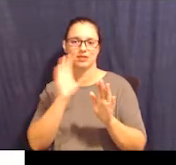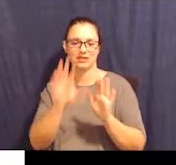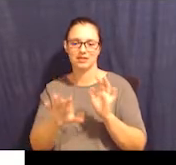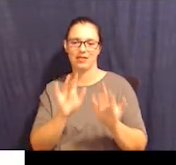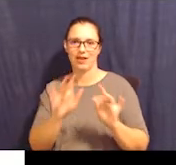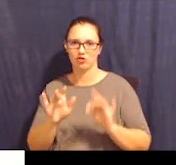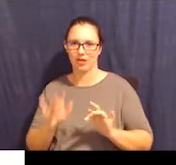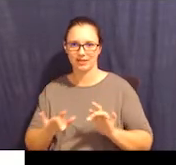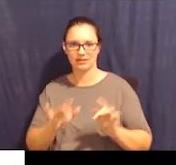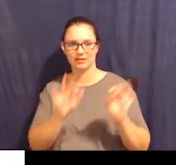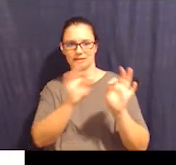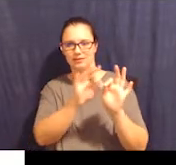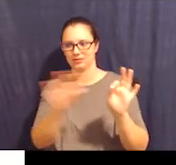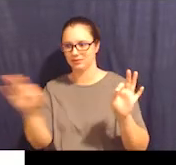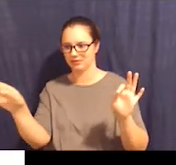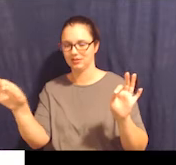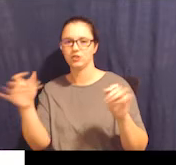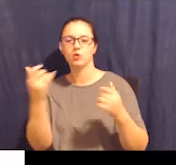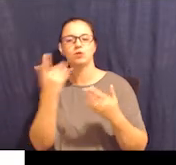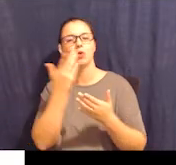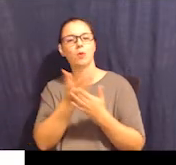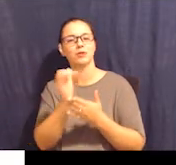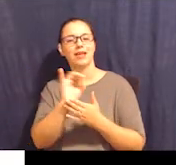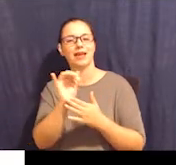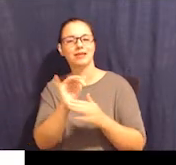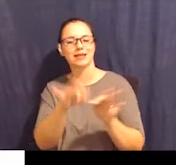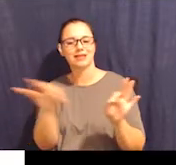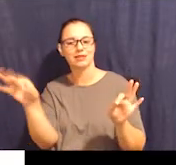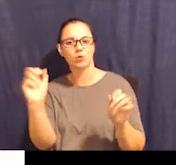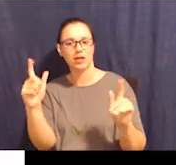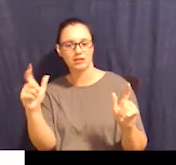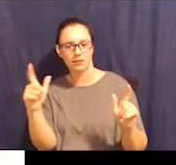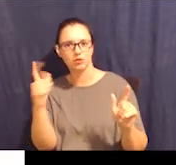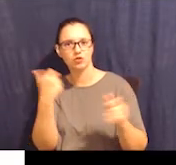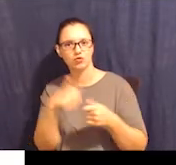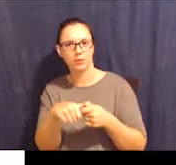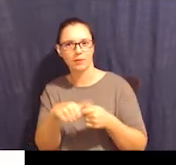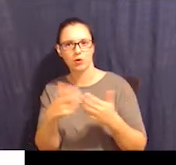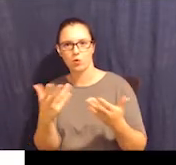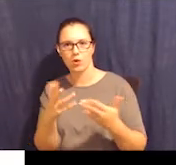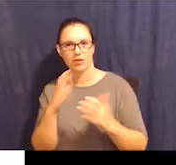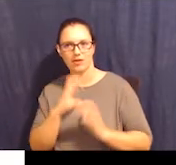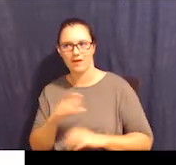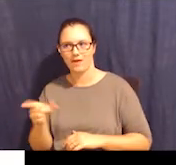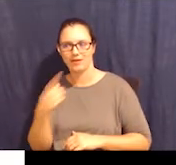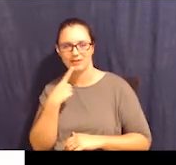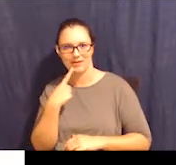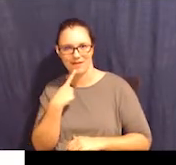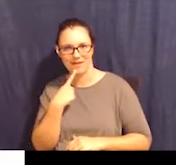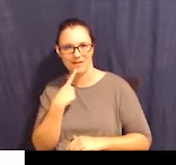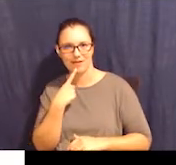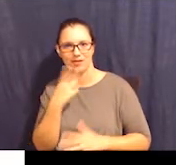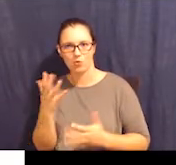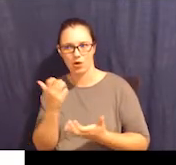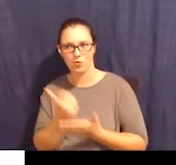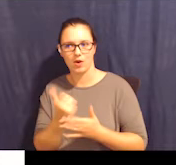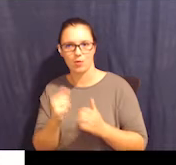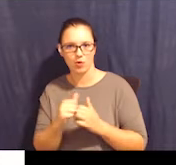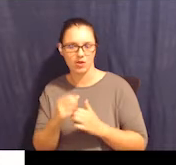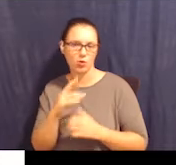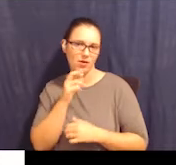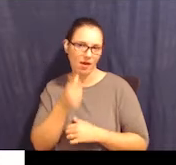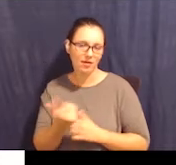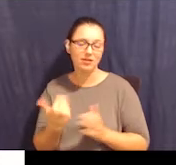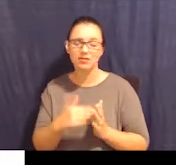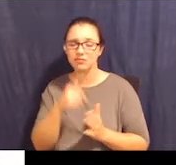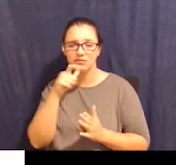that and remember, you know, what it is that your client said they wanted help with or not. And again, it doesn't have to be your client. You could be a parent or a loved one doing this